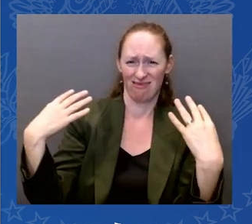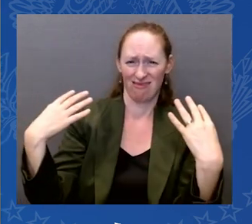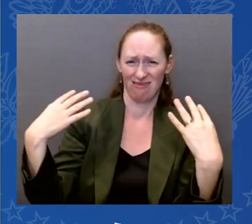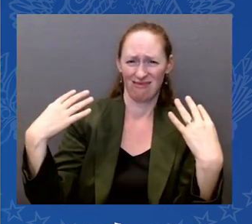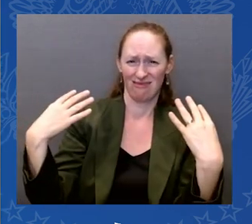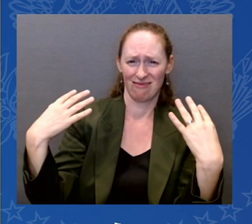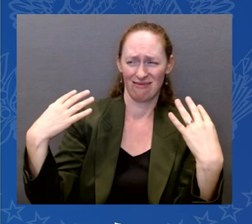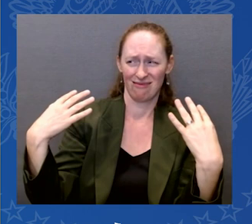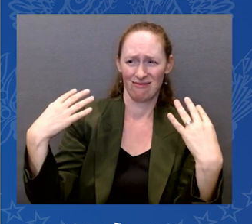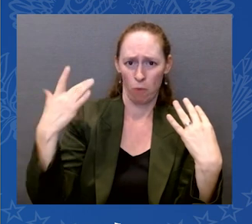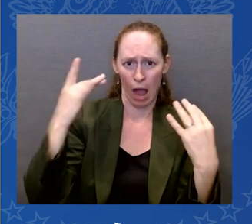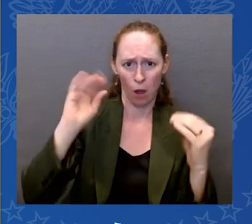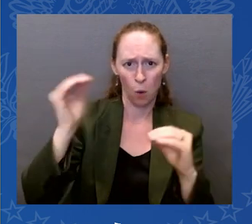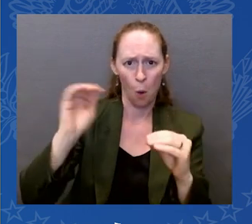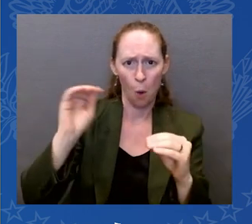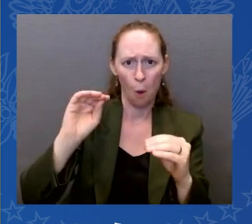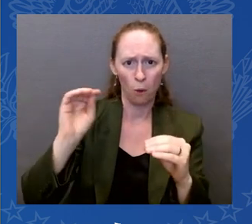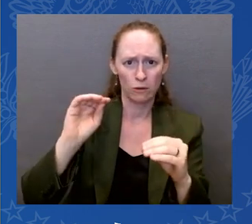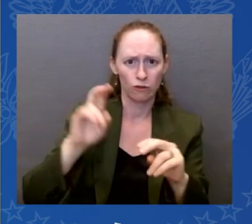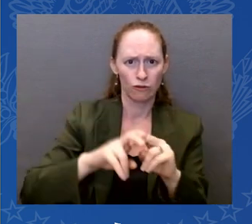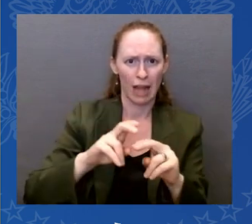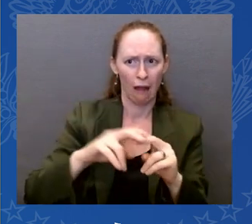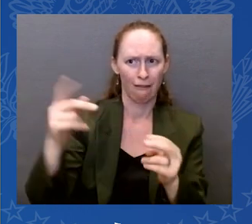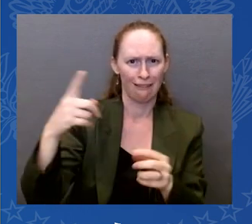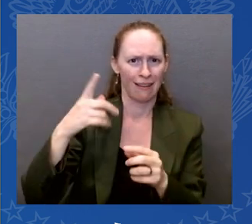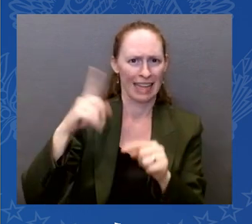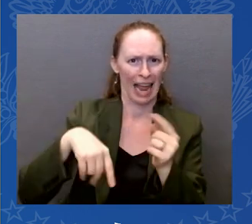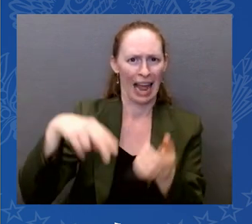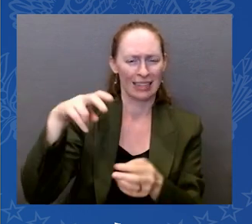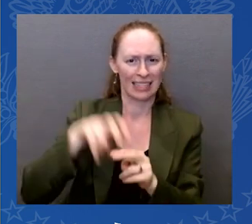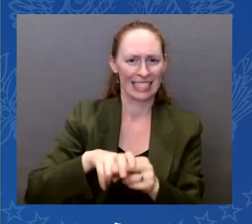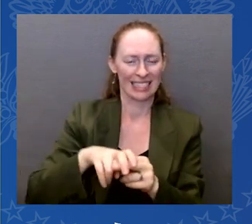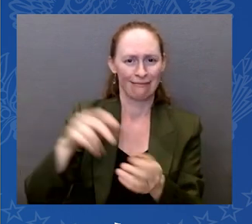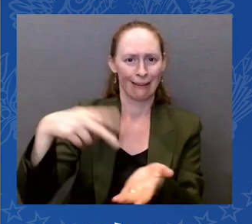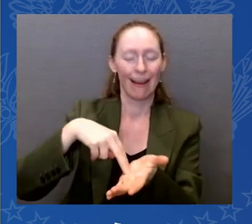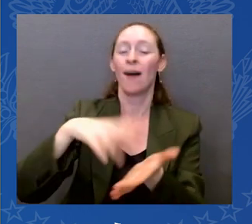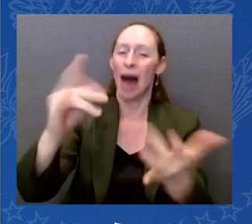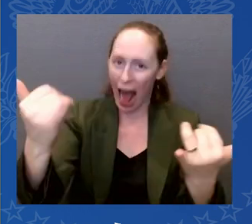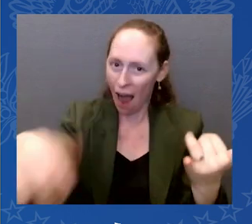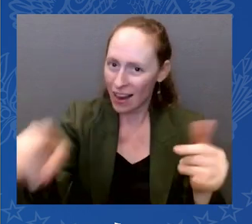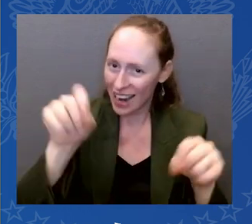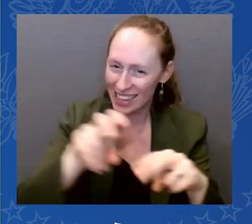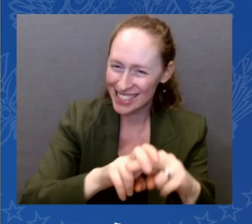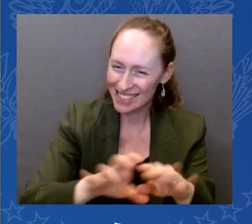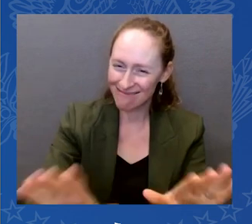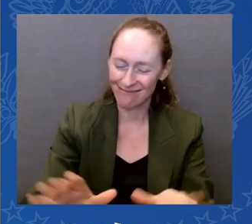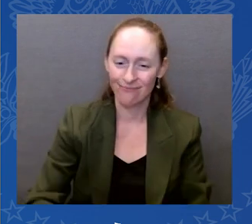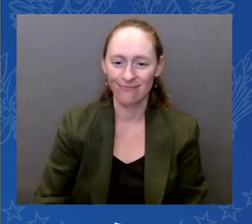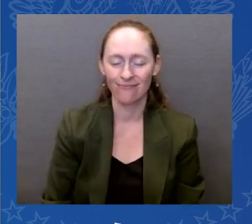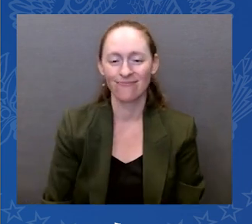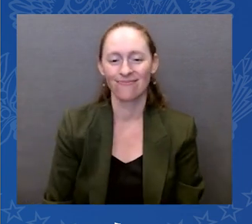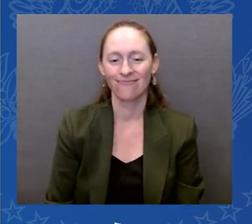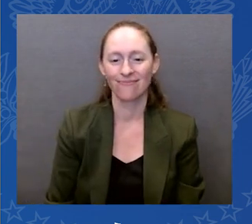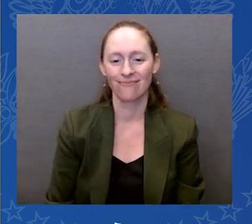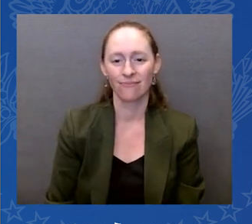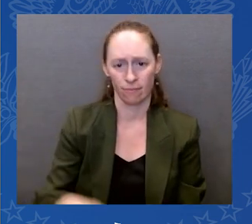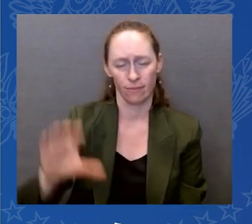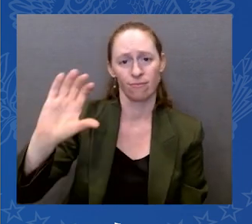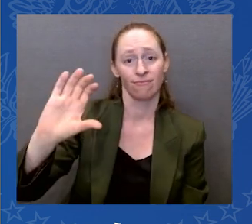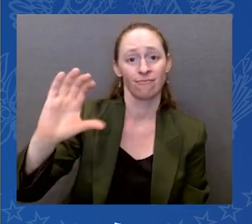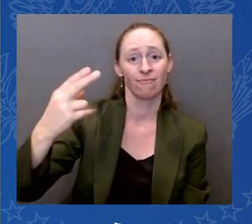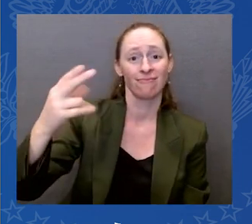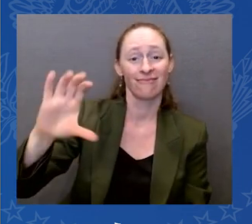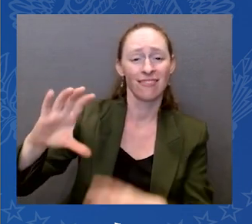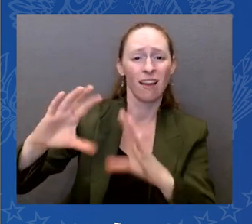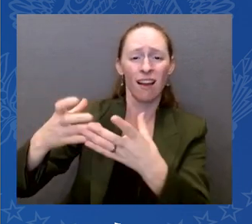members of the Congressional Hispanic Caucus. And I want to thank you for everyone being here tonight. This is a heck of a